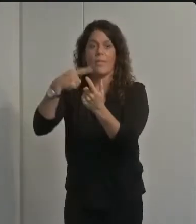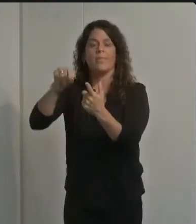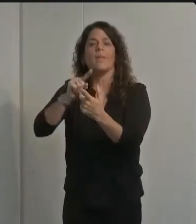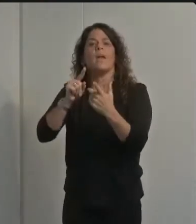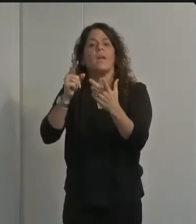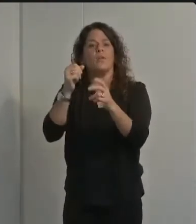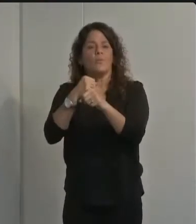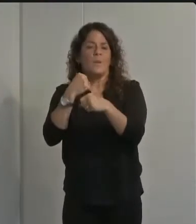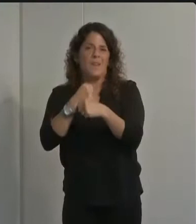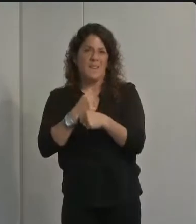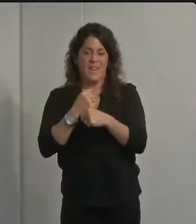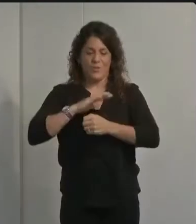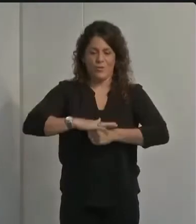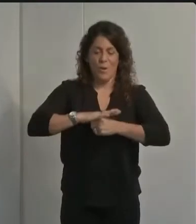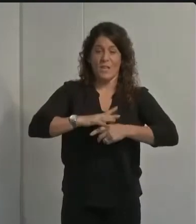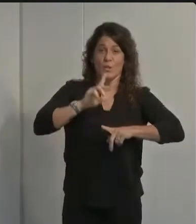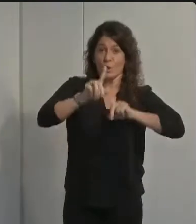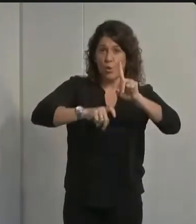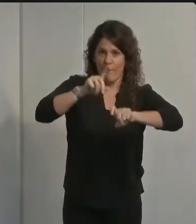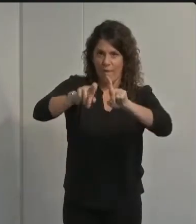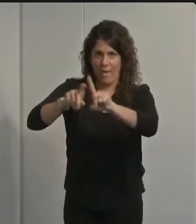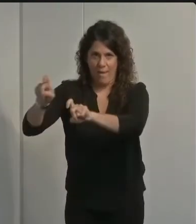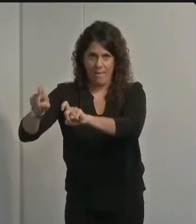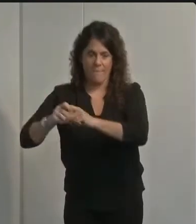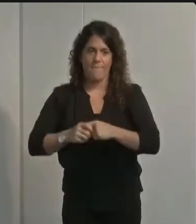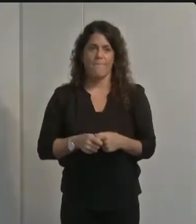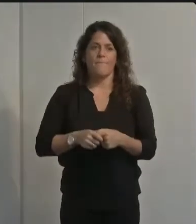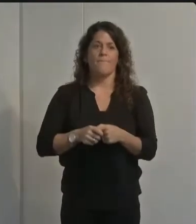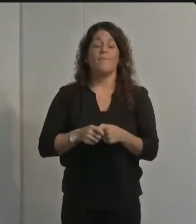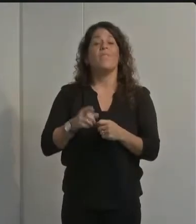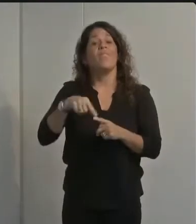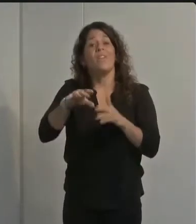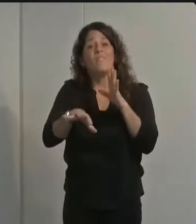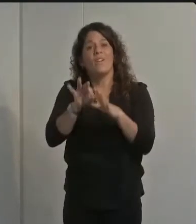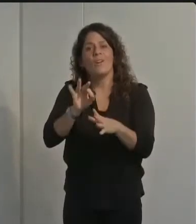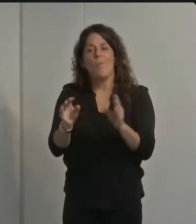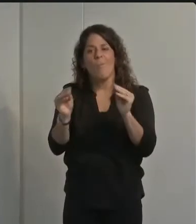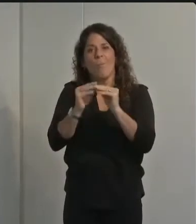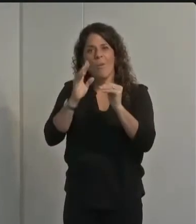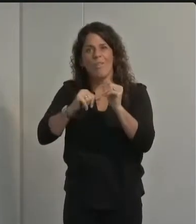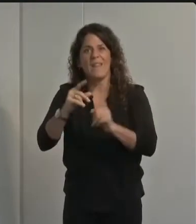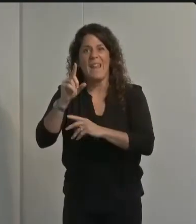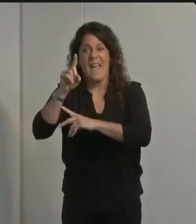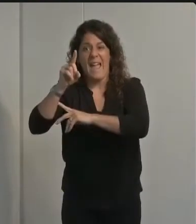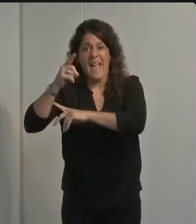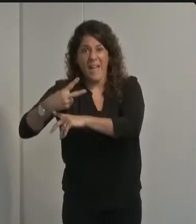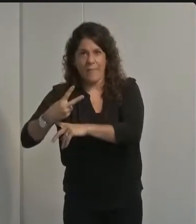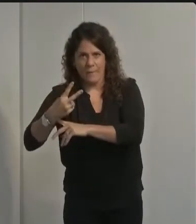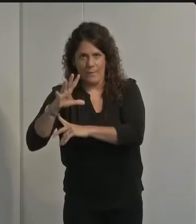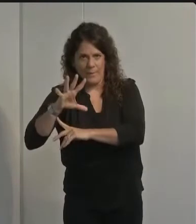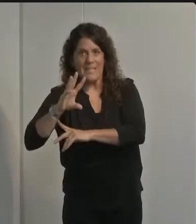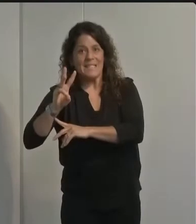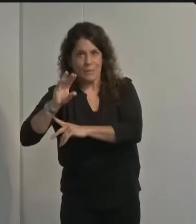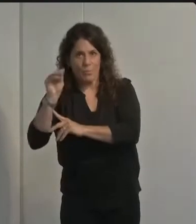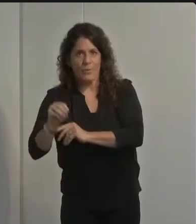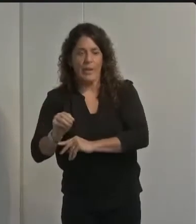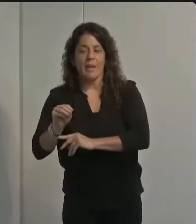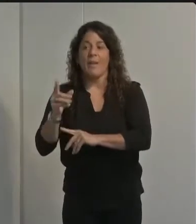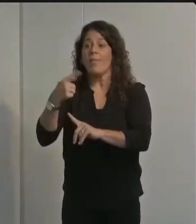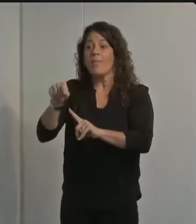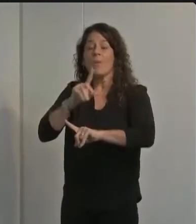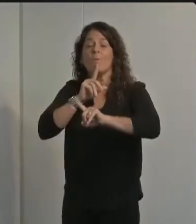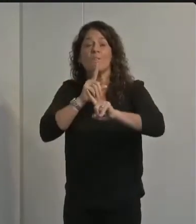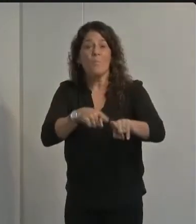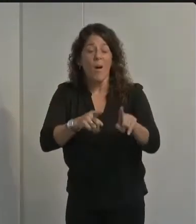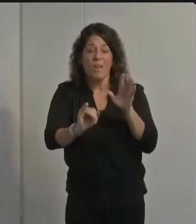in america survey and they found that more than half of the participants 56 responded to